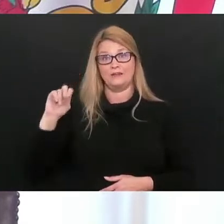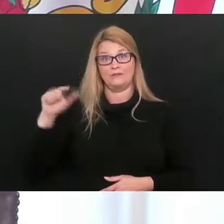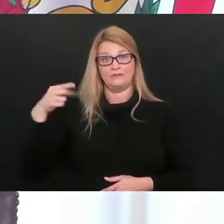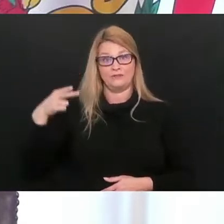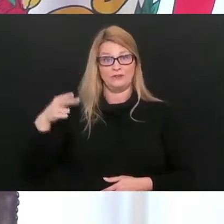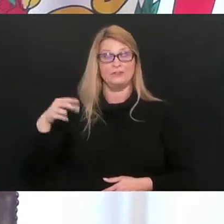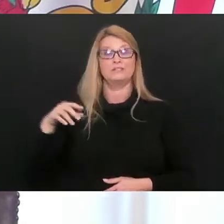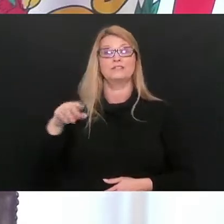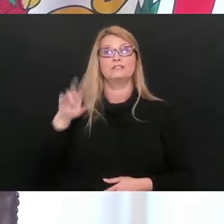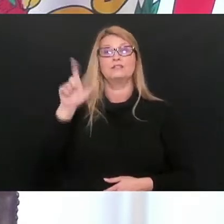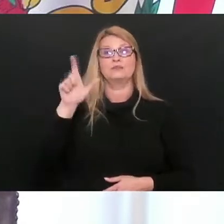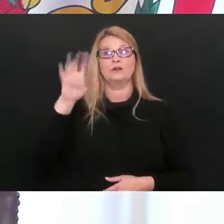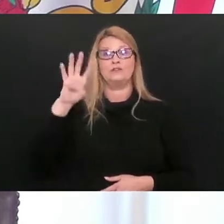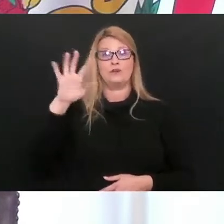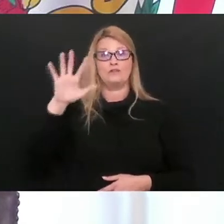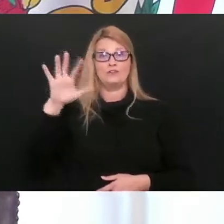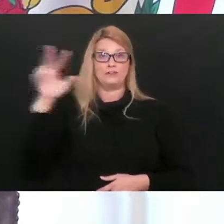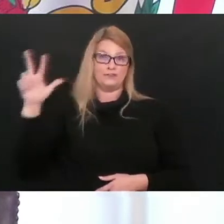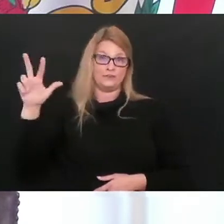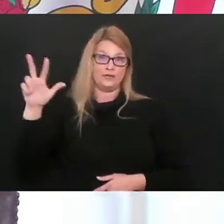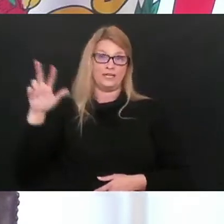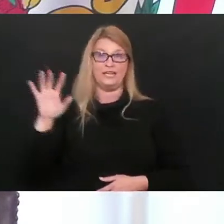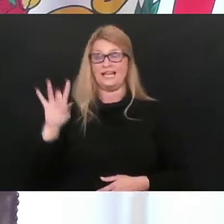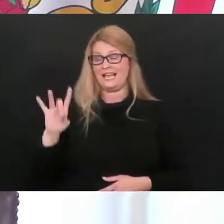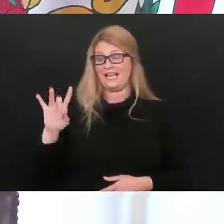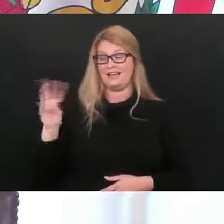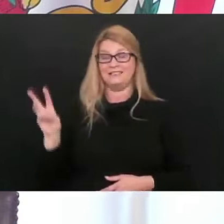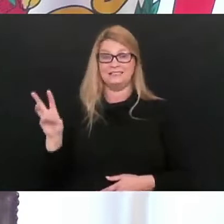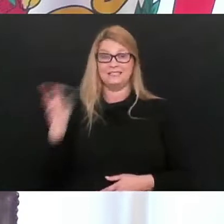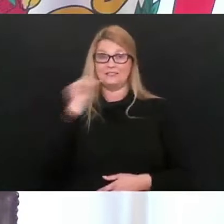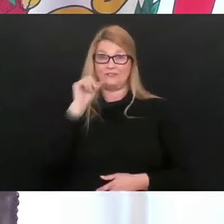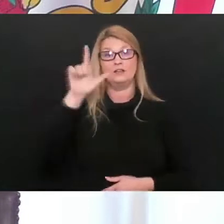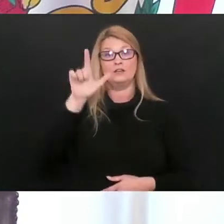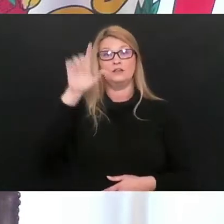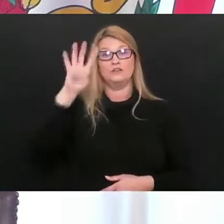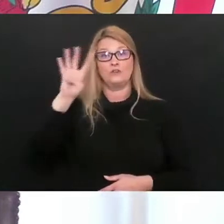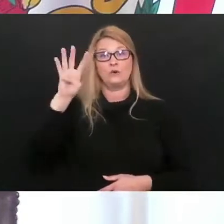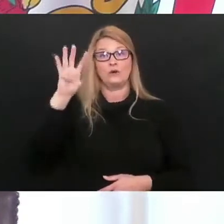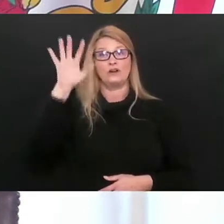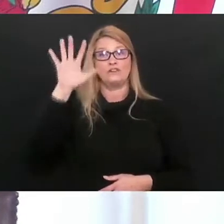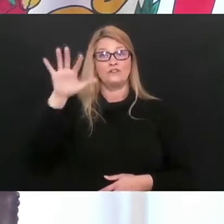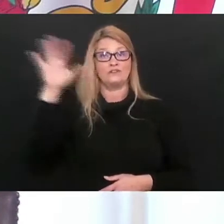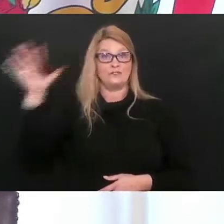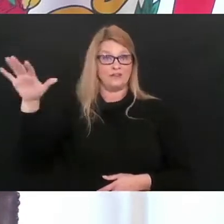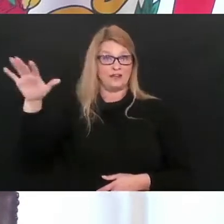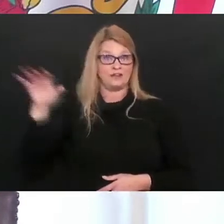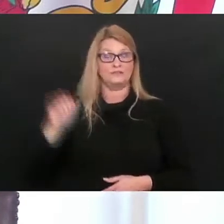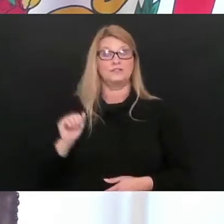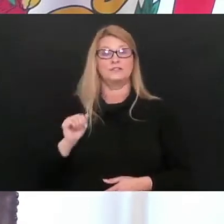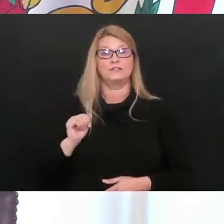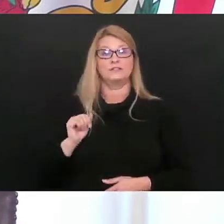Our 2,453rd death is an 86-year-old female from Cavalier County.,455th death